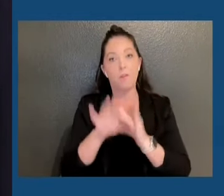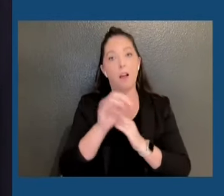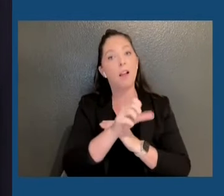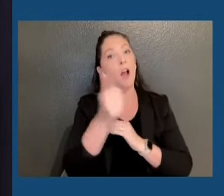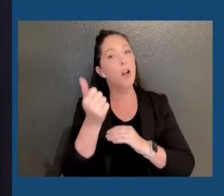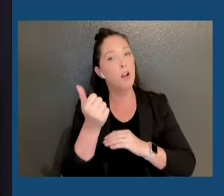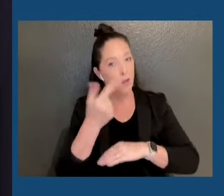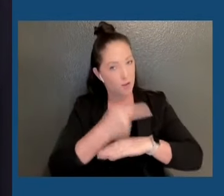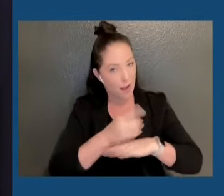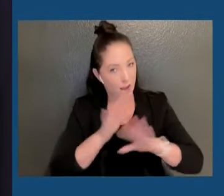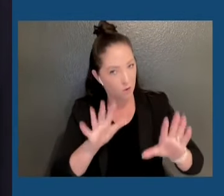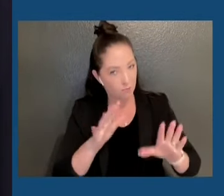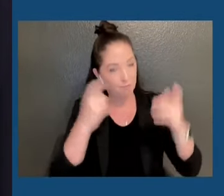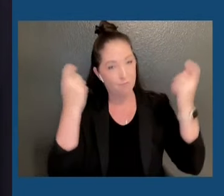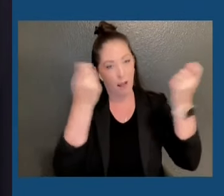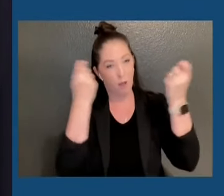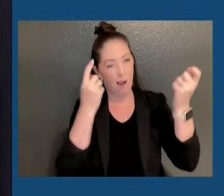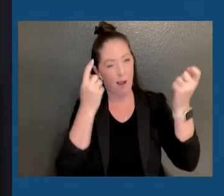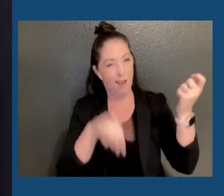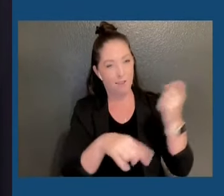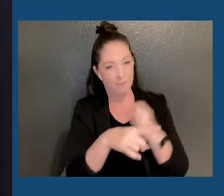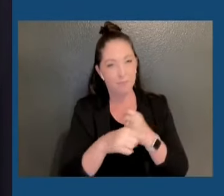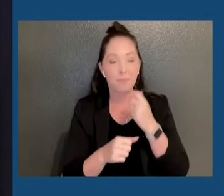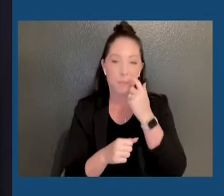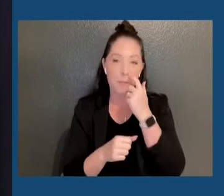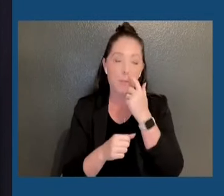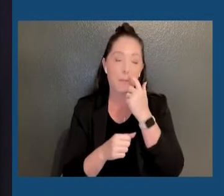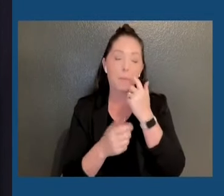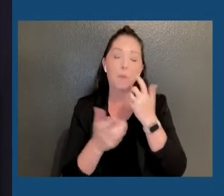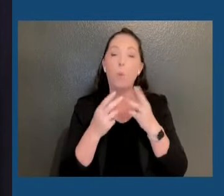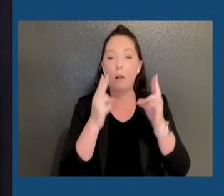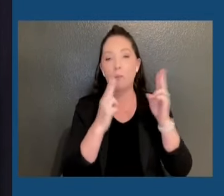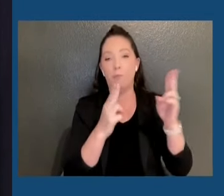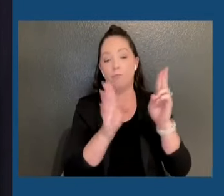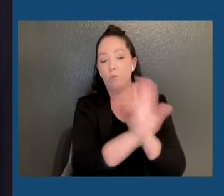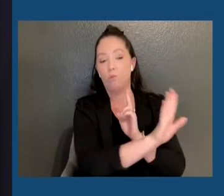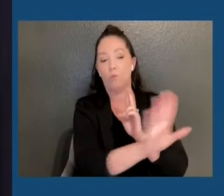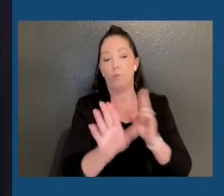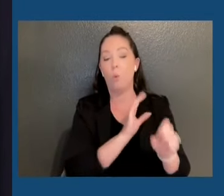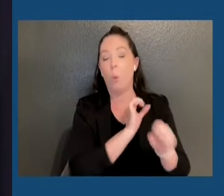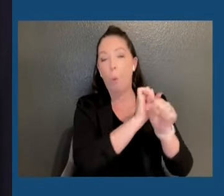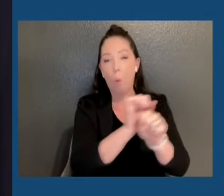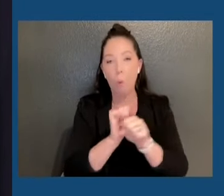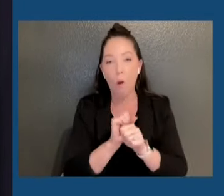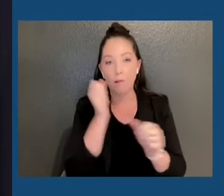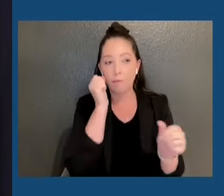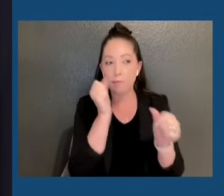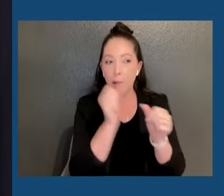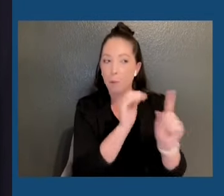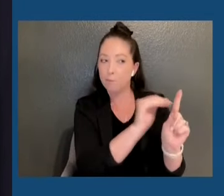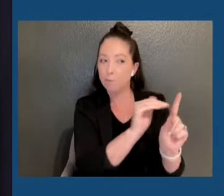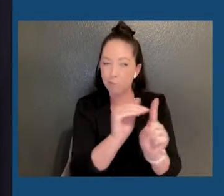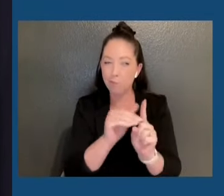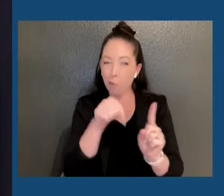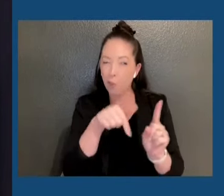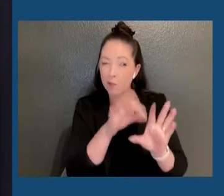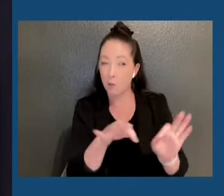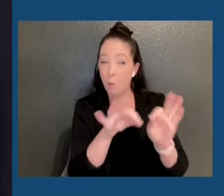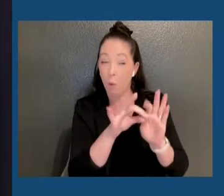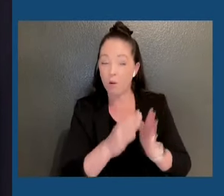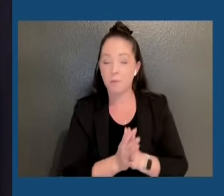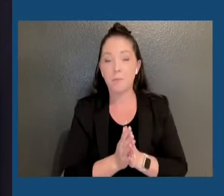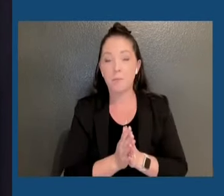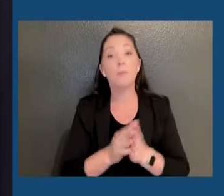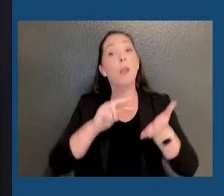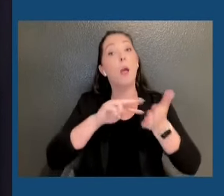day, to have a great celebration, to honor that work and to remind everybody what this truly means. But it does mean that New Yorkers are now